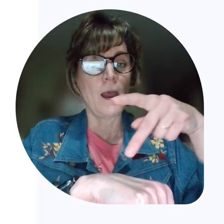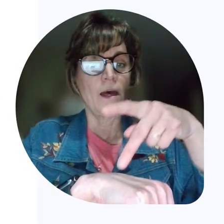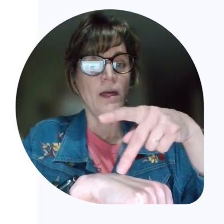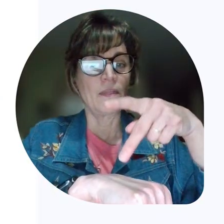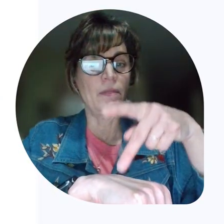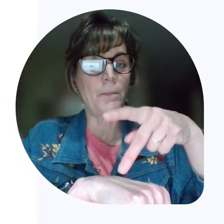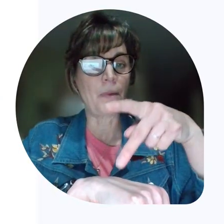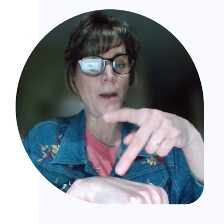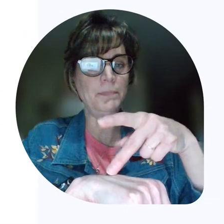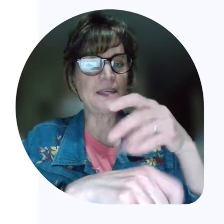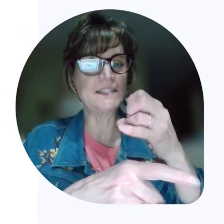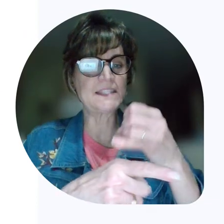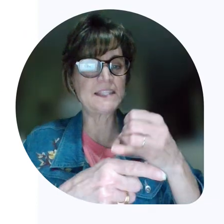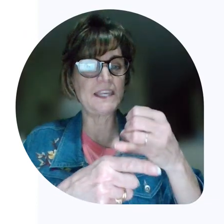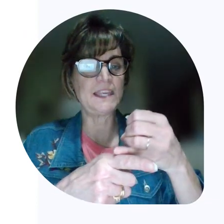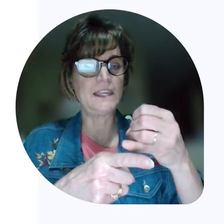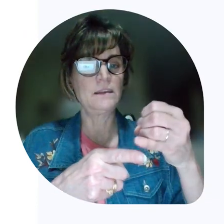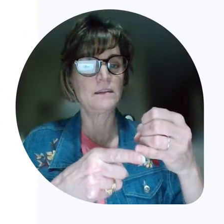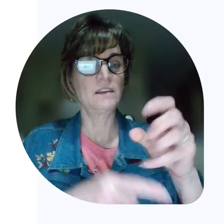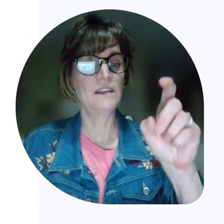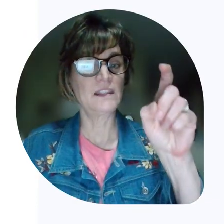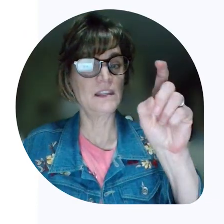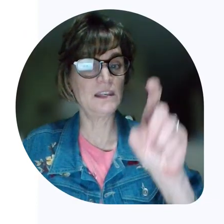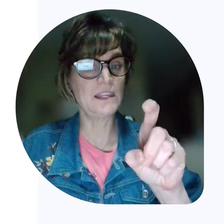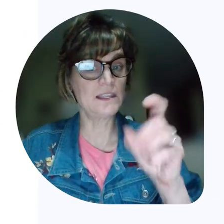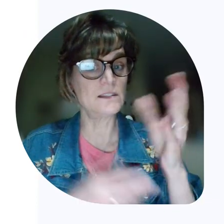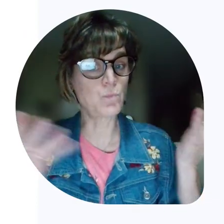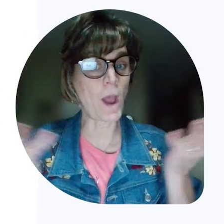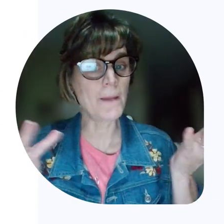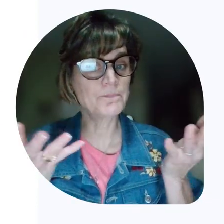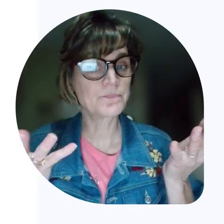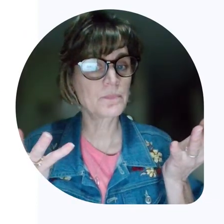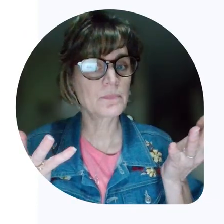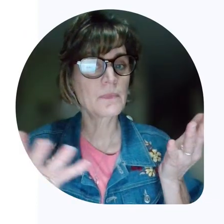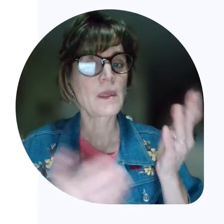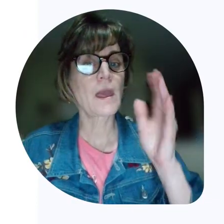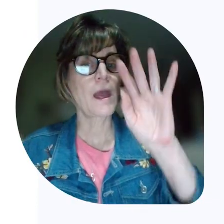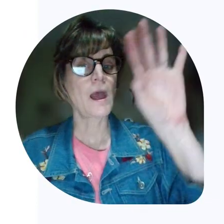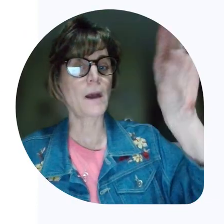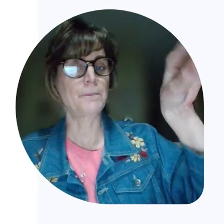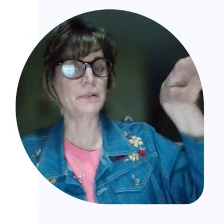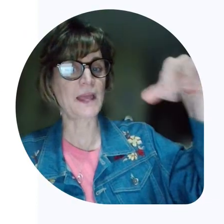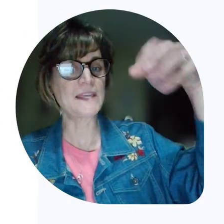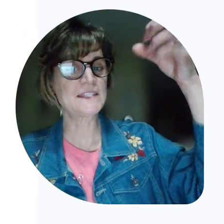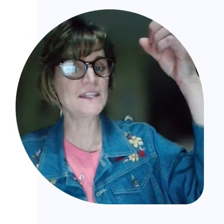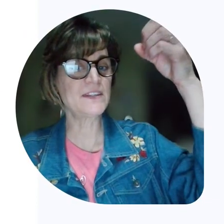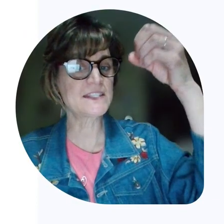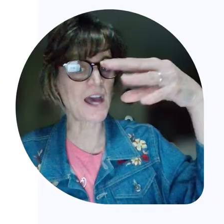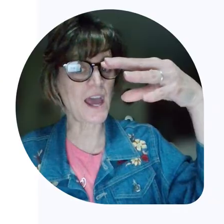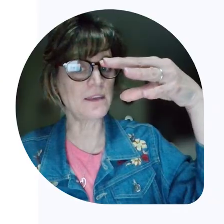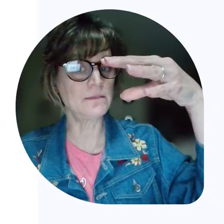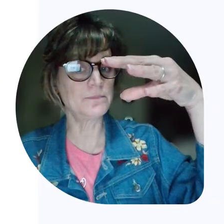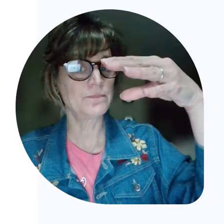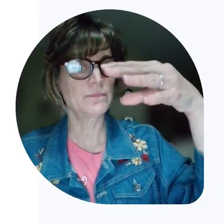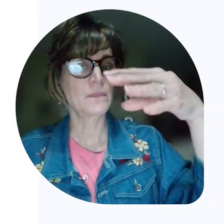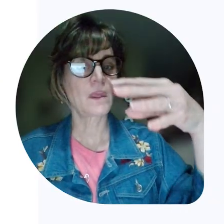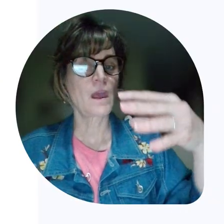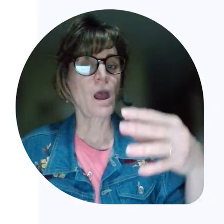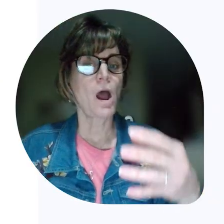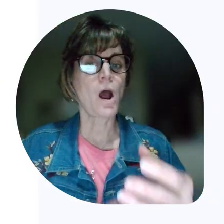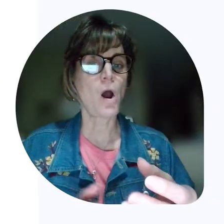The Pumpkin Seed needs what? A place in the sun,